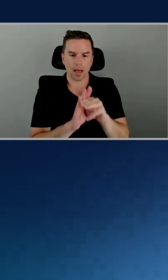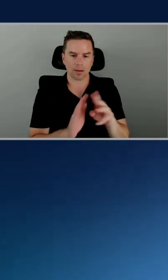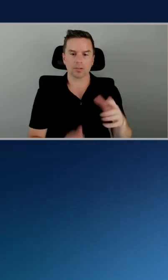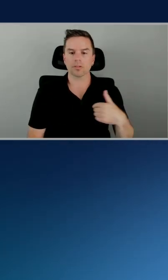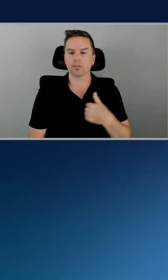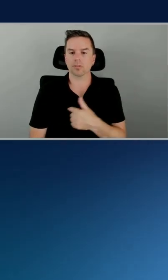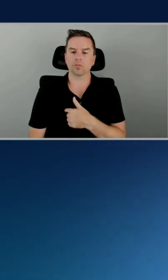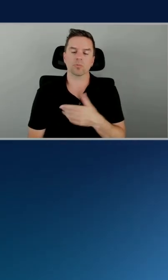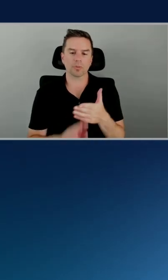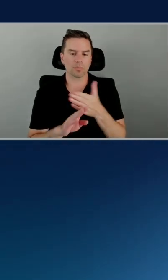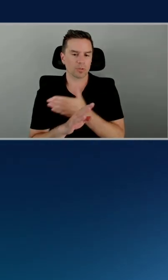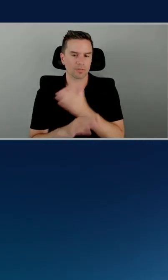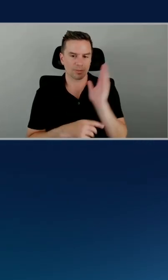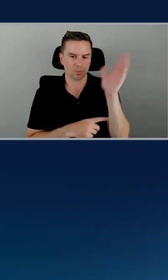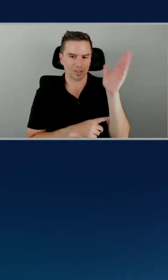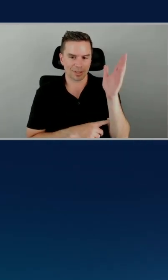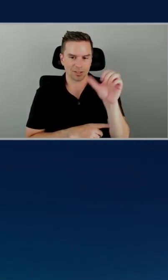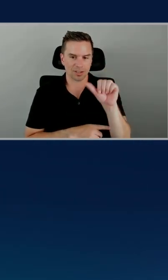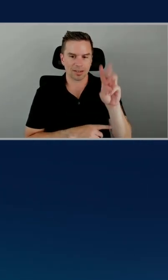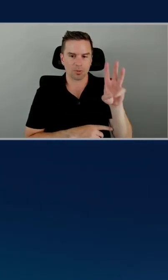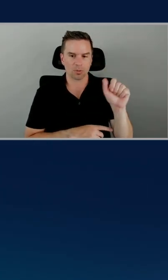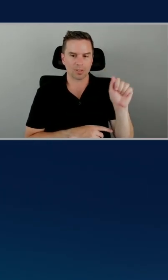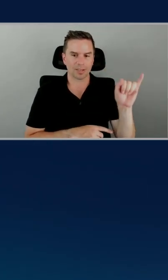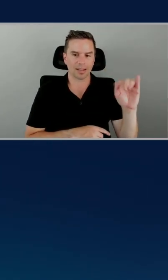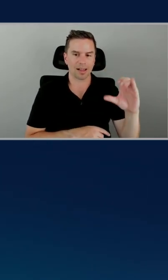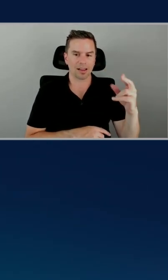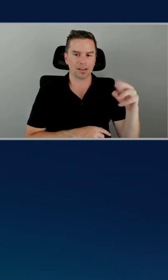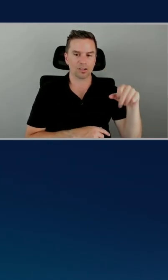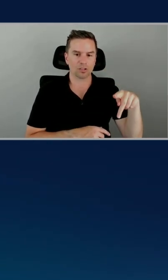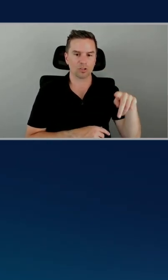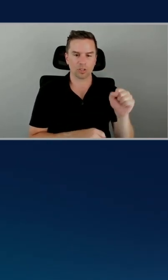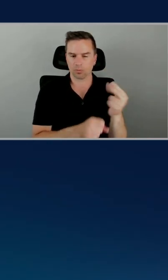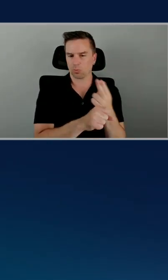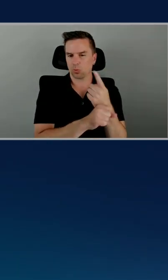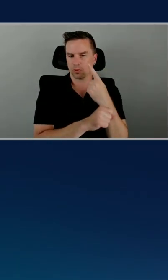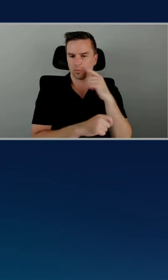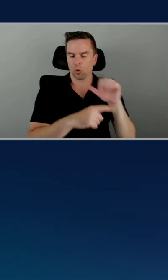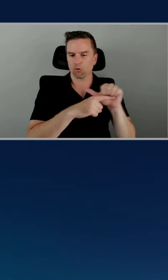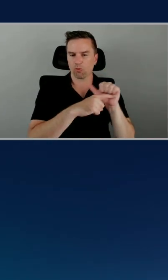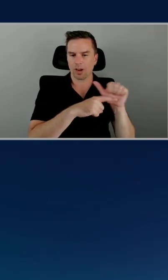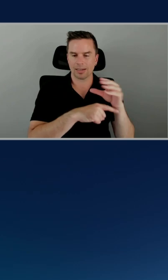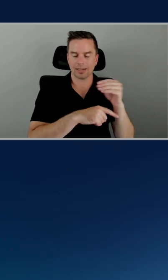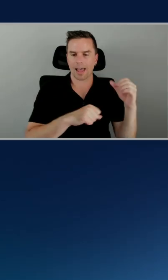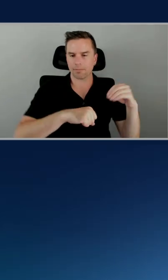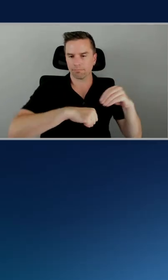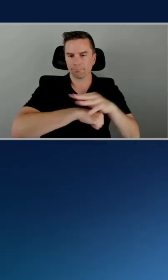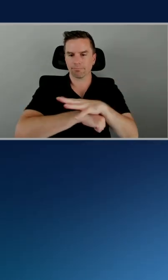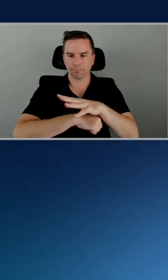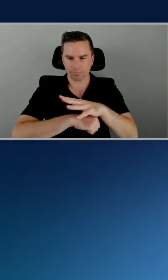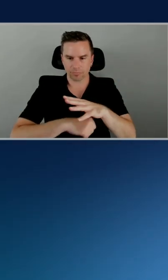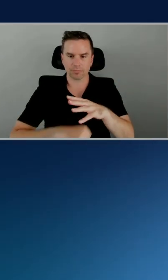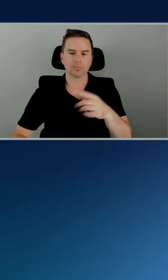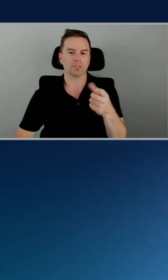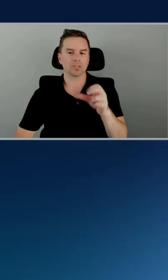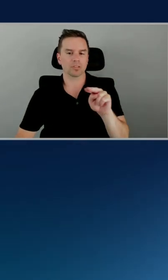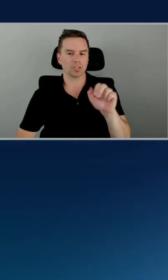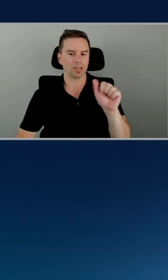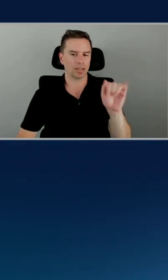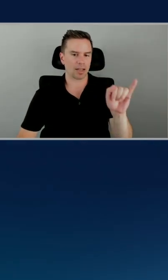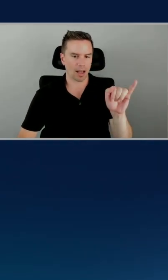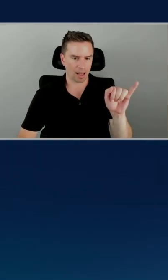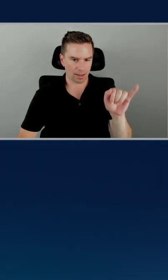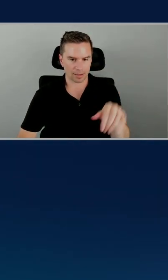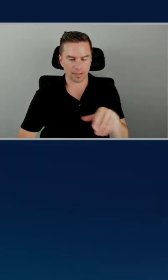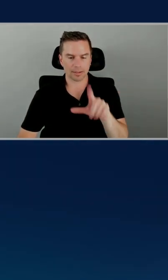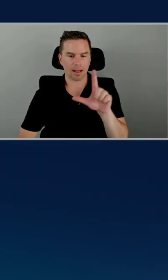instances for training and inference of Gen AI workloads, like LLMs, stable diffusion, and it